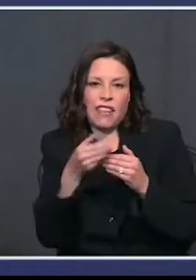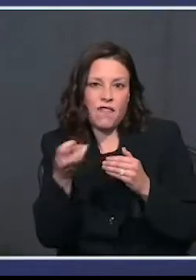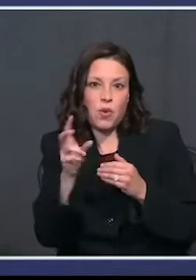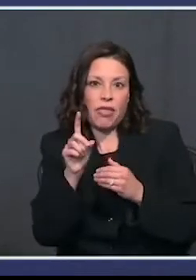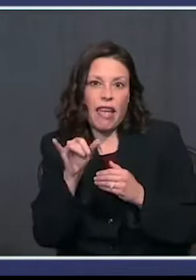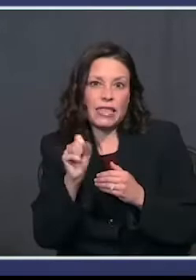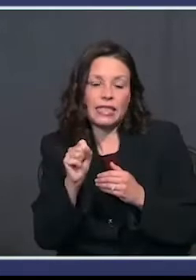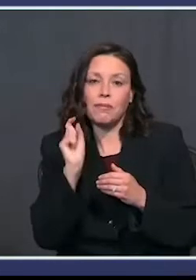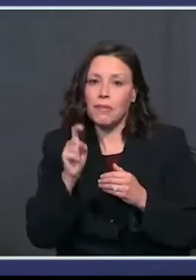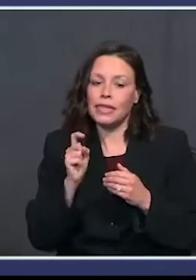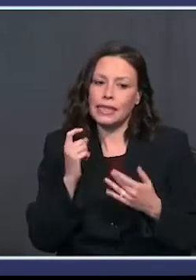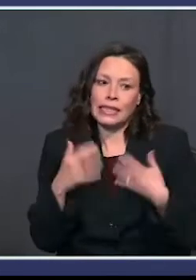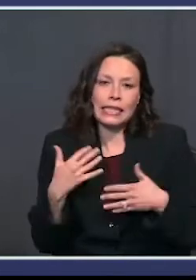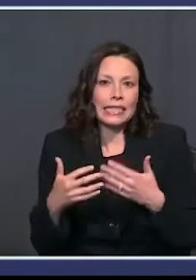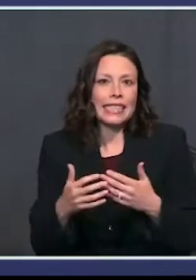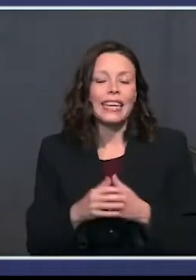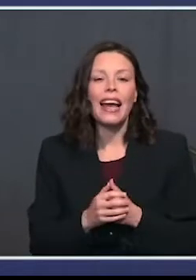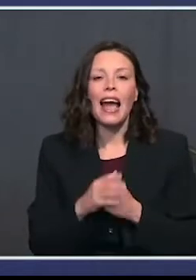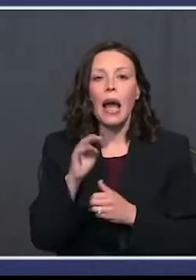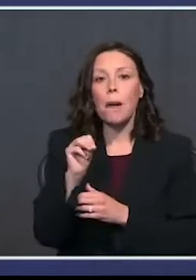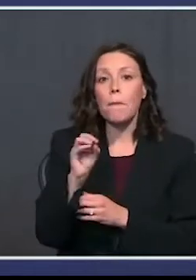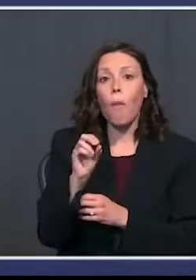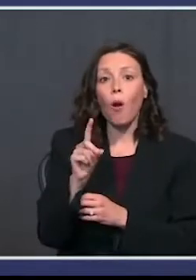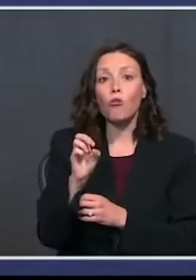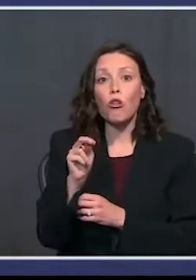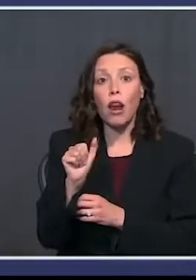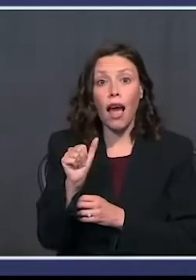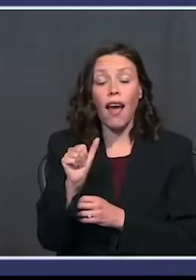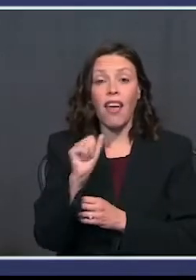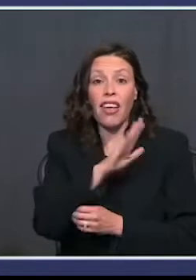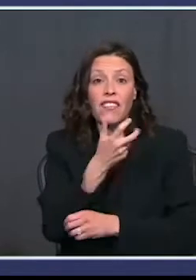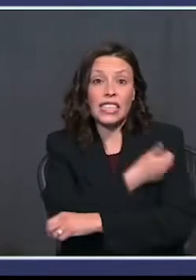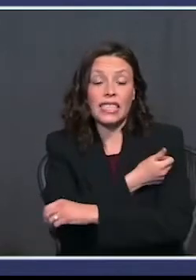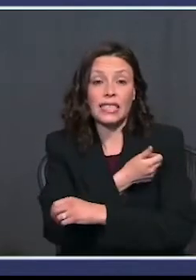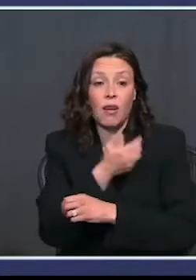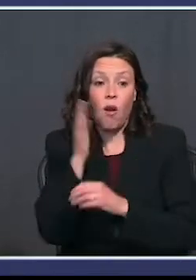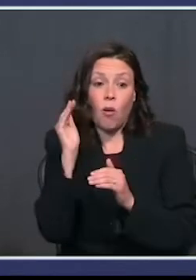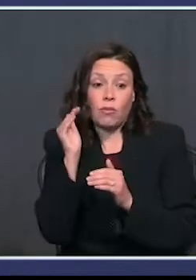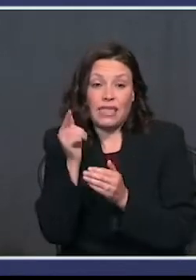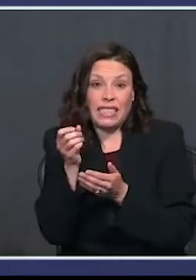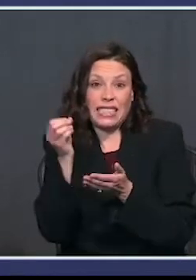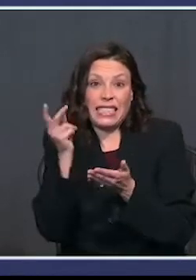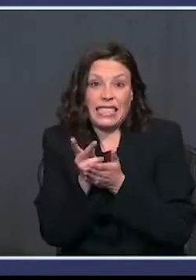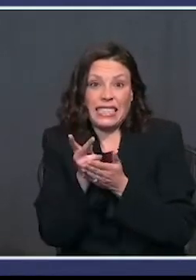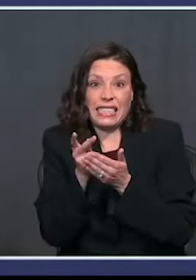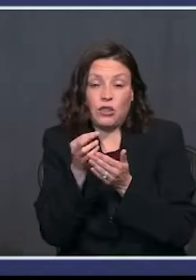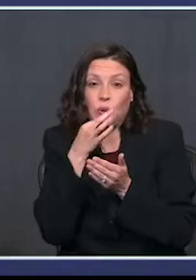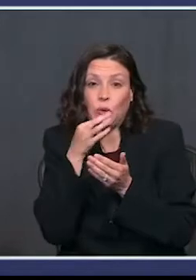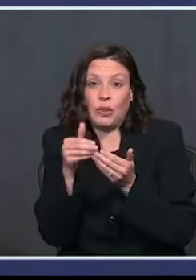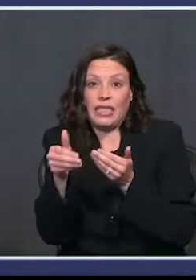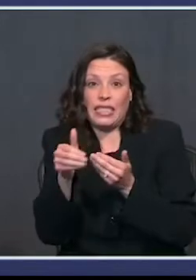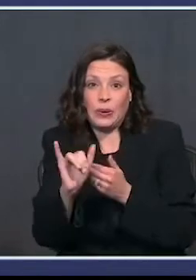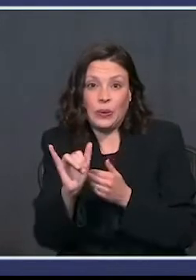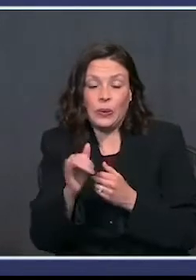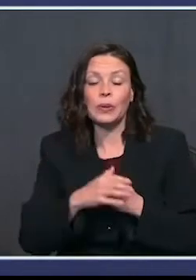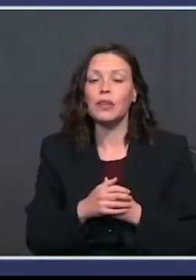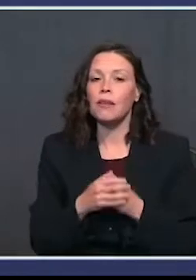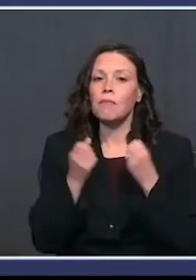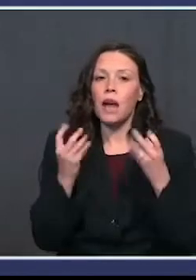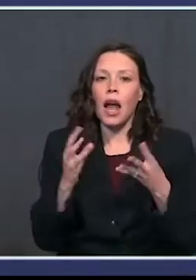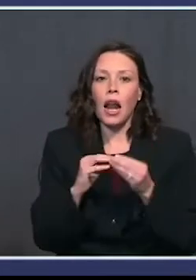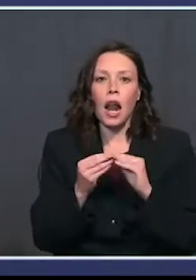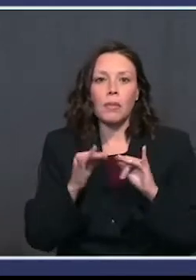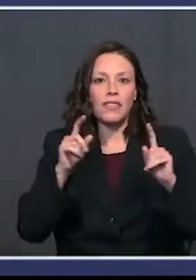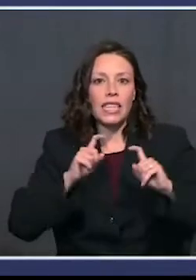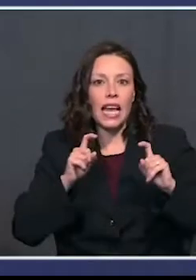to get it moving. And Moderna vaccine almost immediately thereafter. Large numbers of